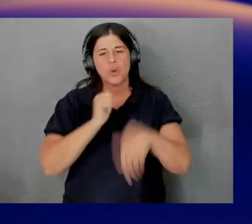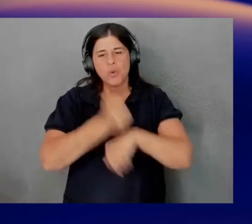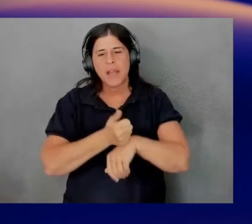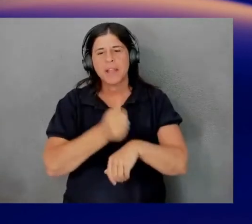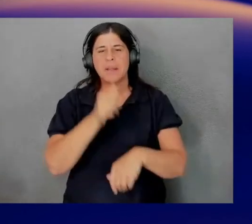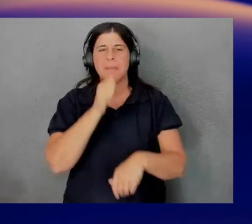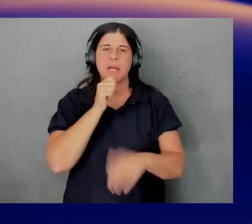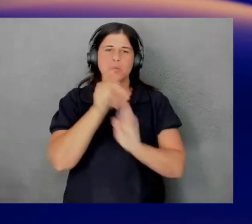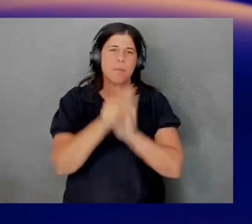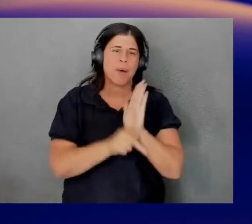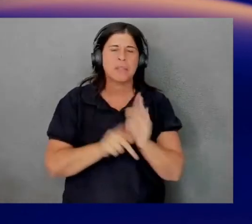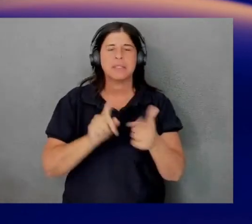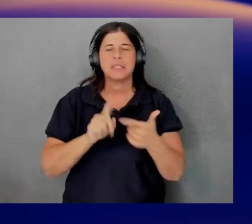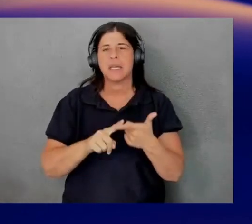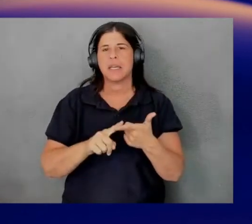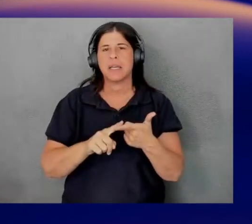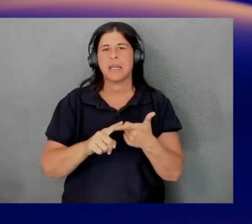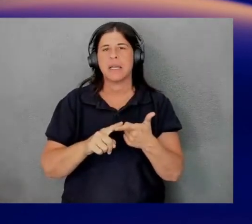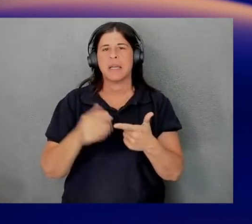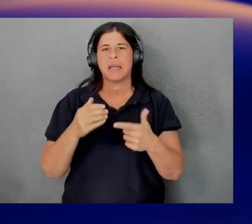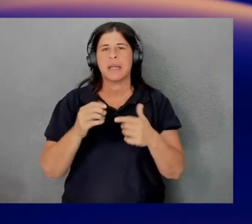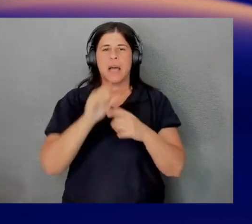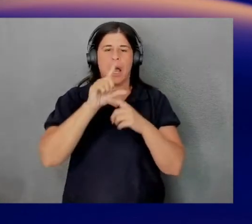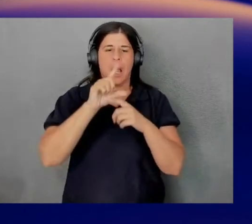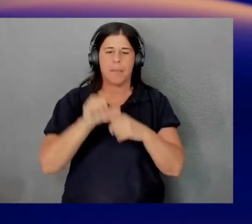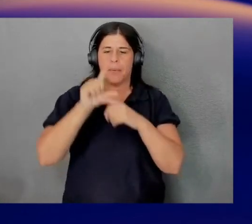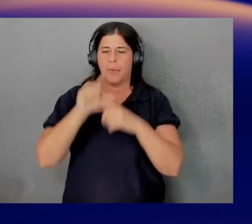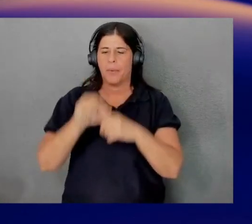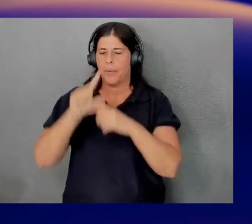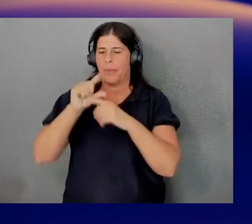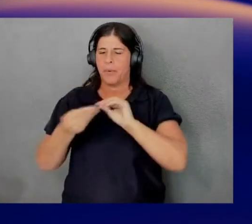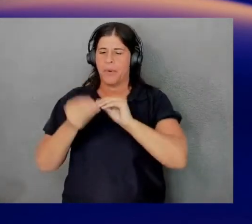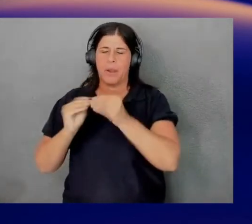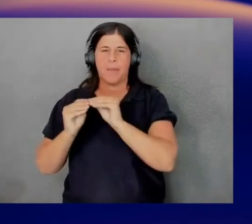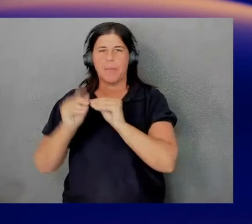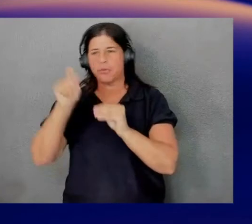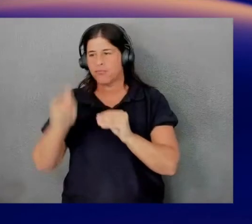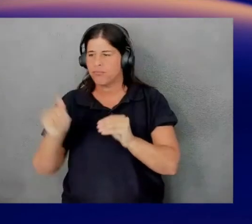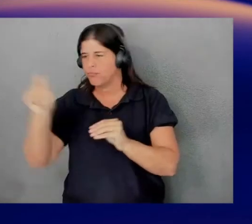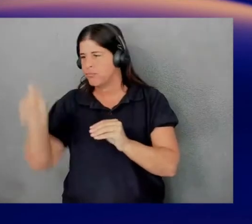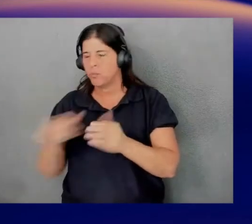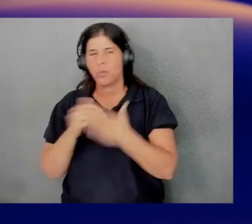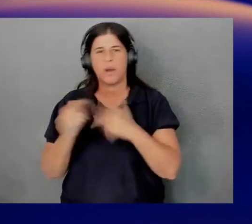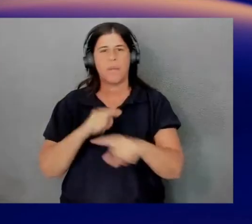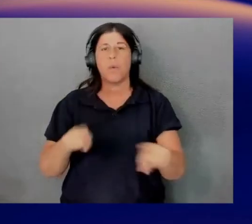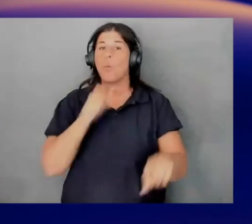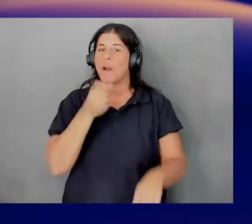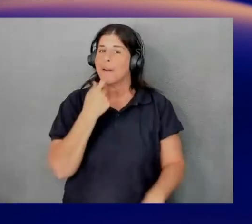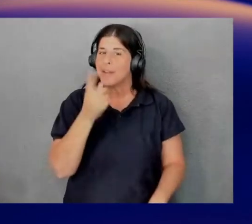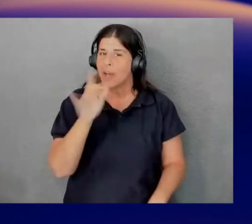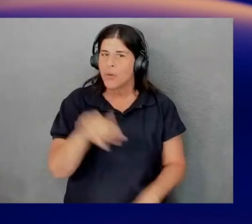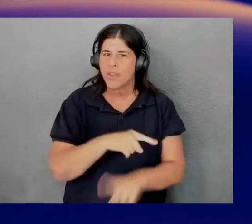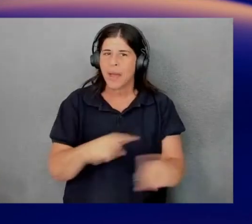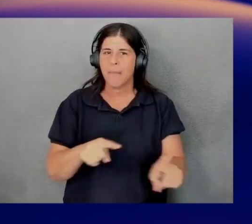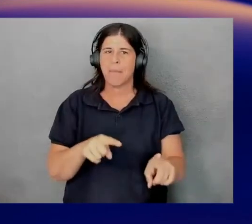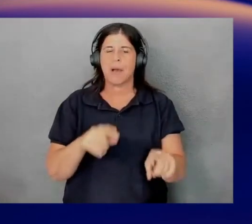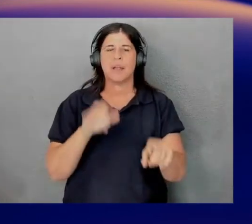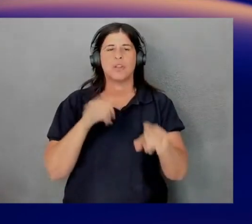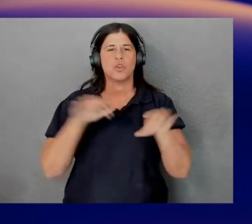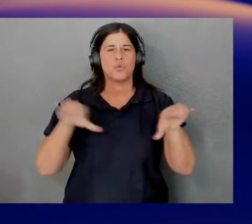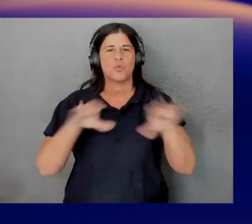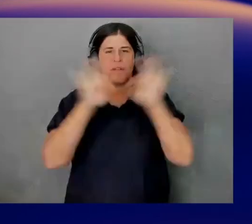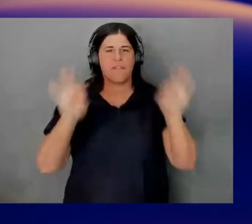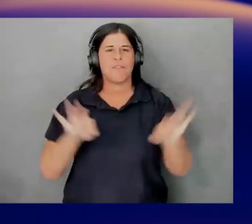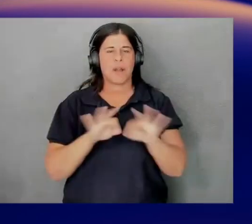put some, you know, uppercase, lowercase, alphanumerics in there. So, we're also not going to tell you that, similar to WellArchitected Framework, but we'll have some